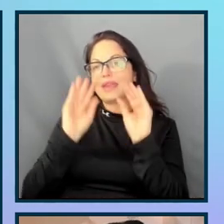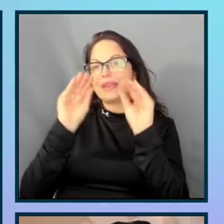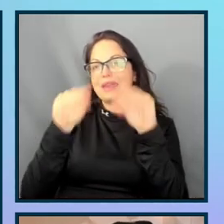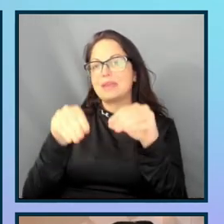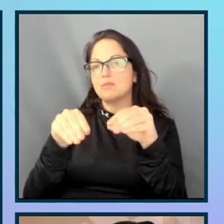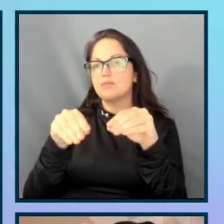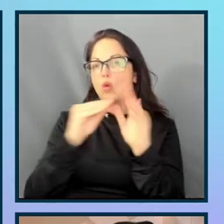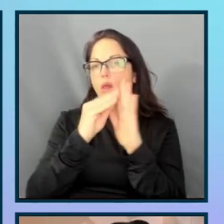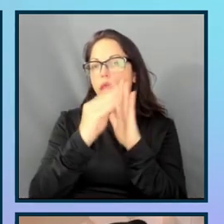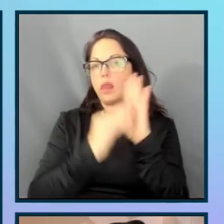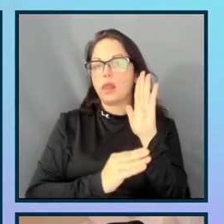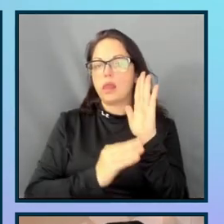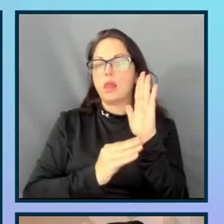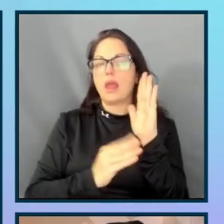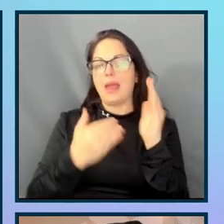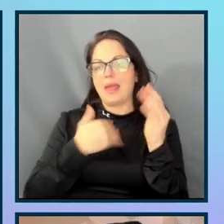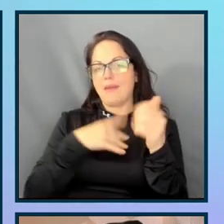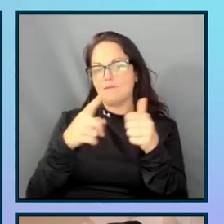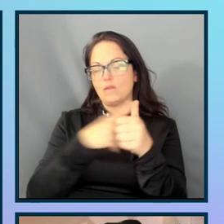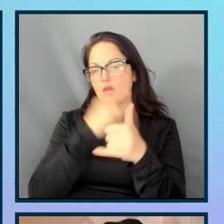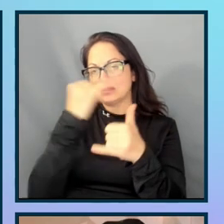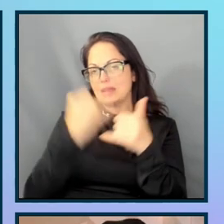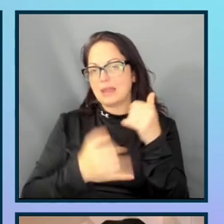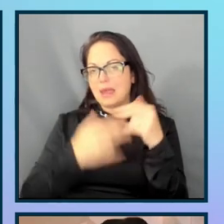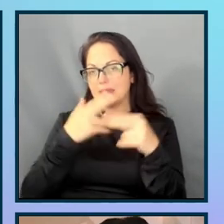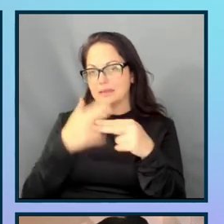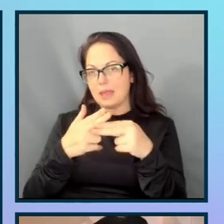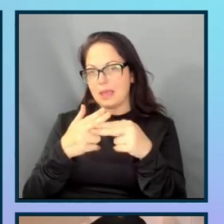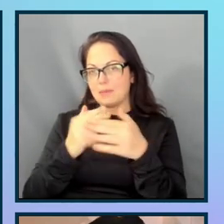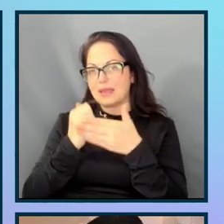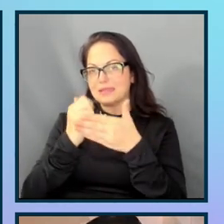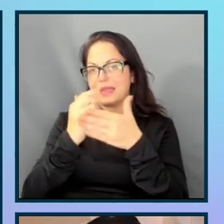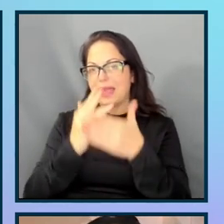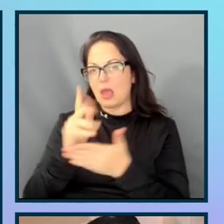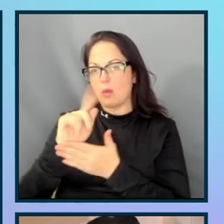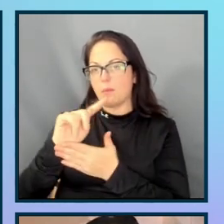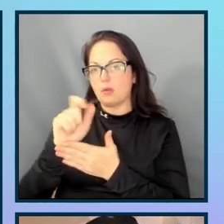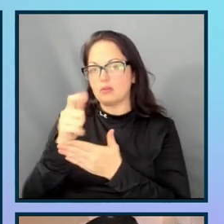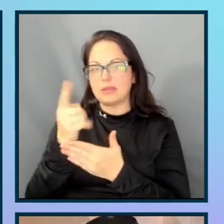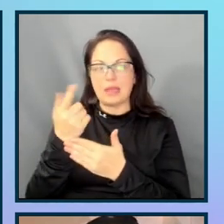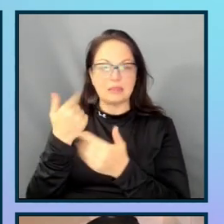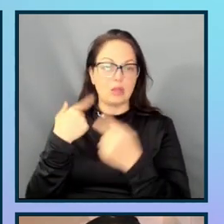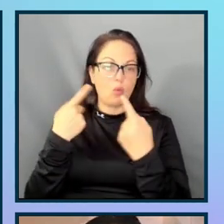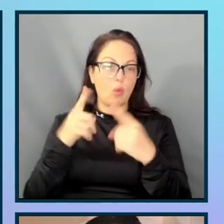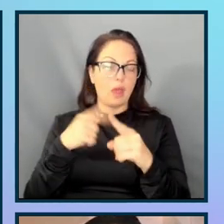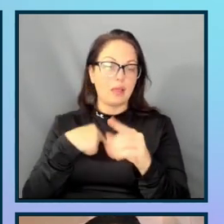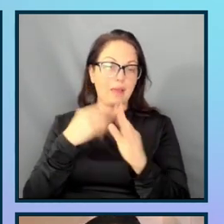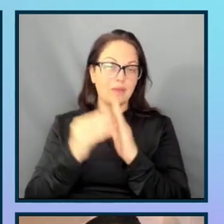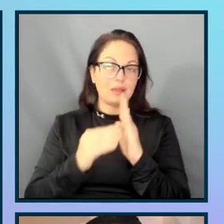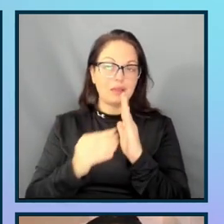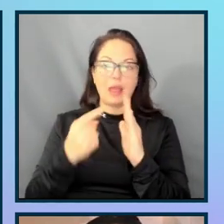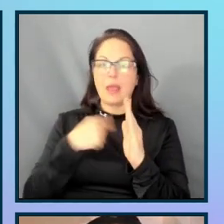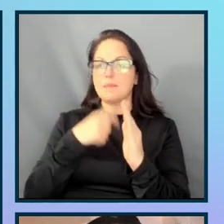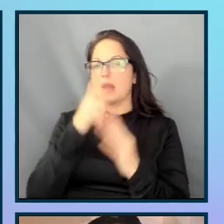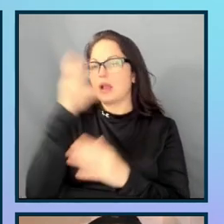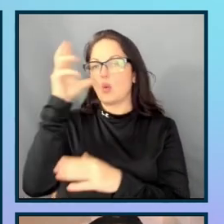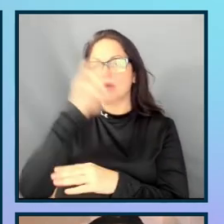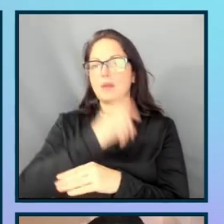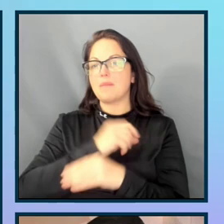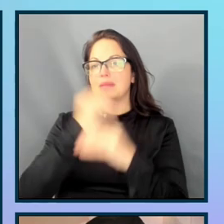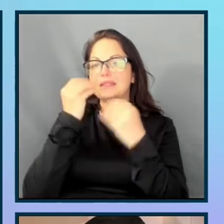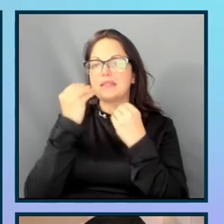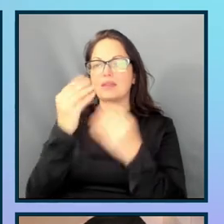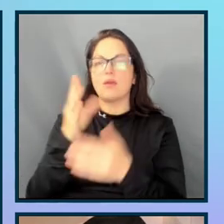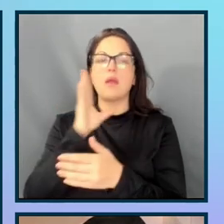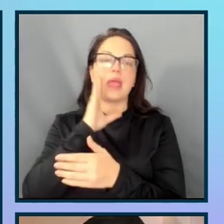And then underneath that input field, I have first and last name as a helper text. And as I'm filling this out, again, I'm not going to miss that information. And